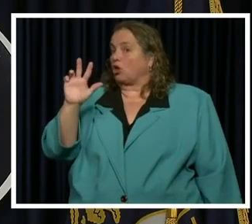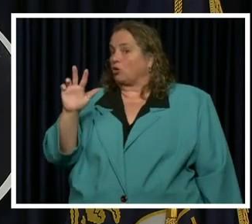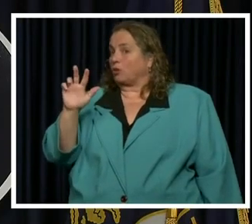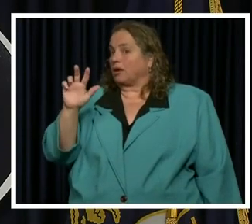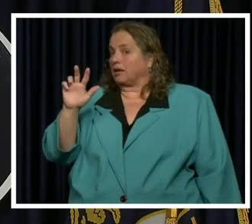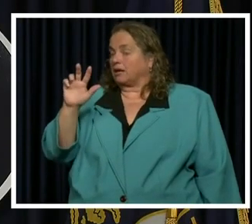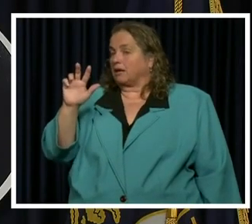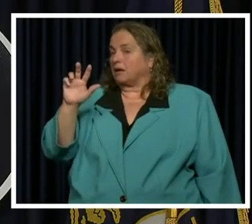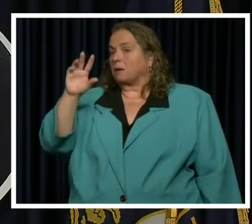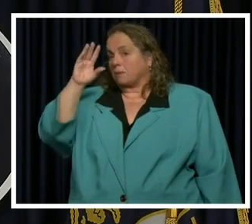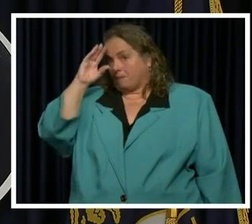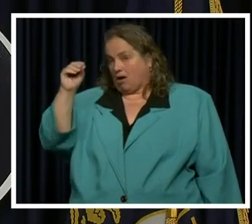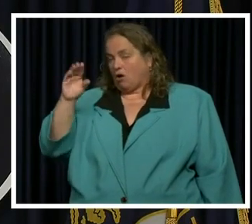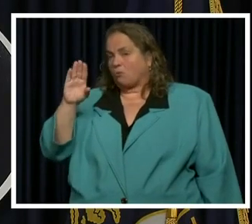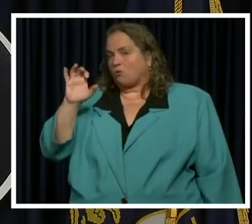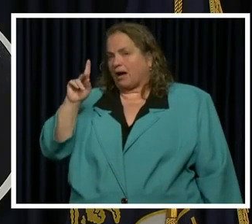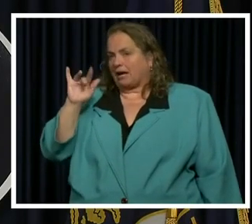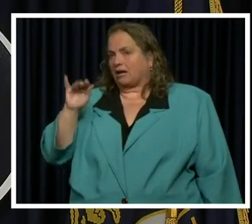old male from Breckenridge County.